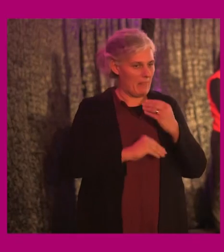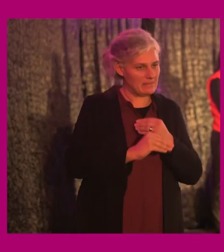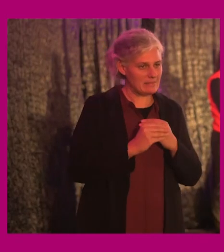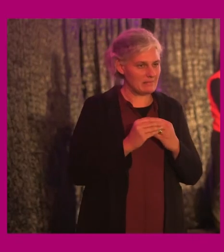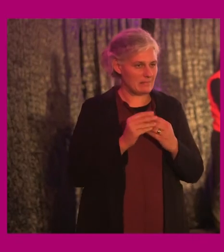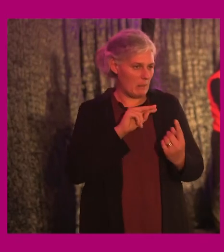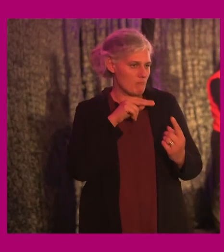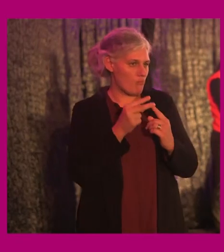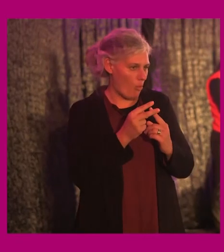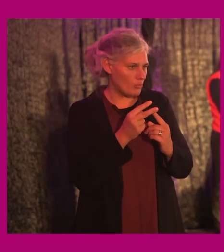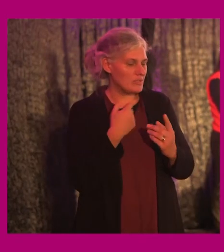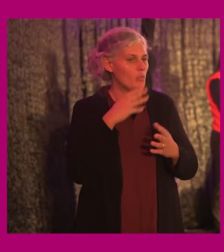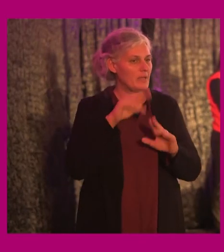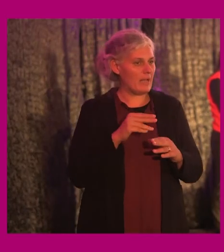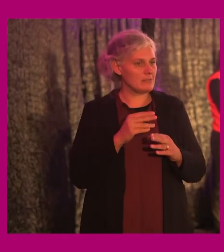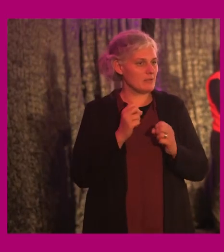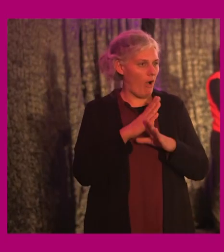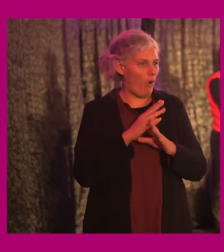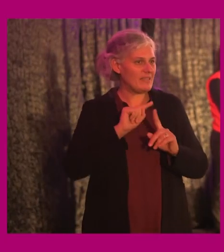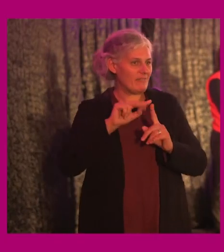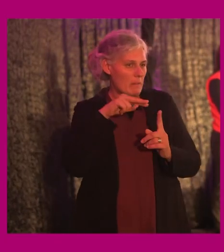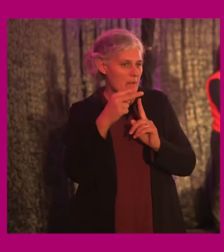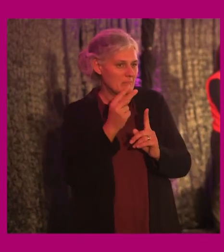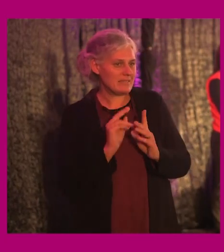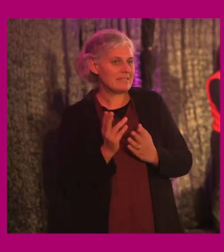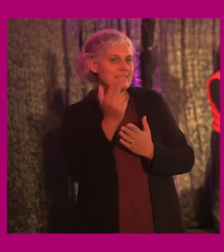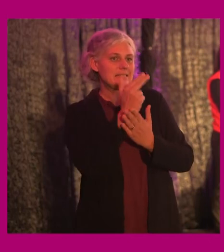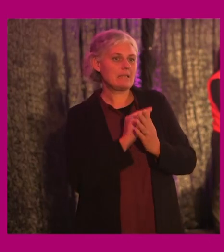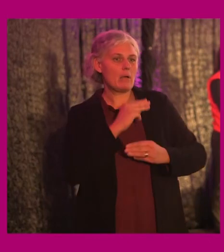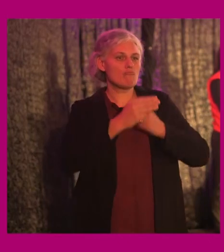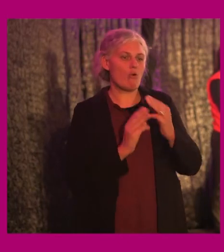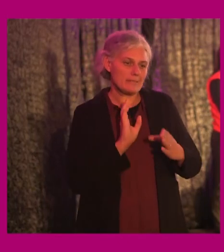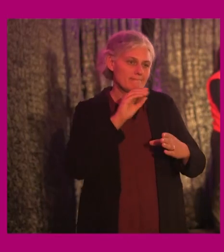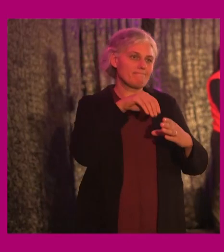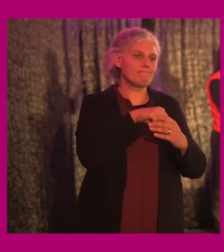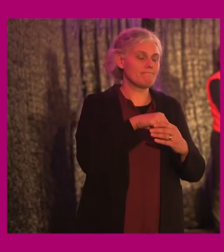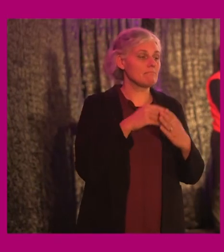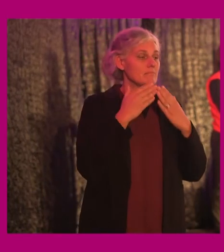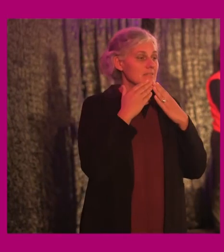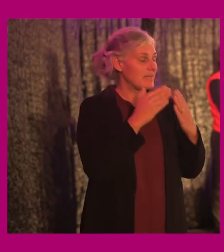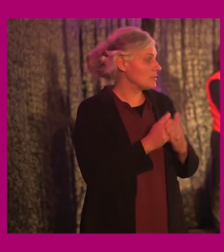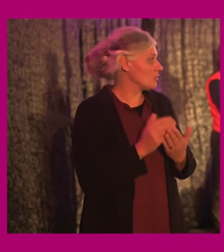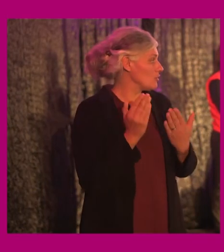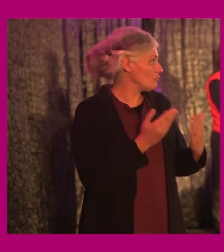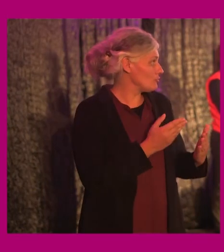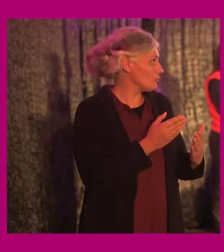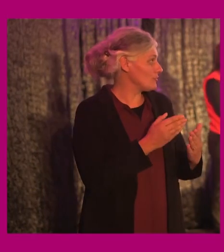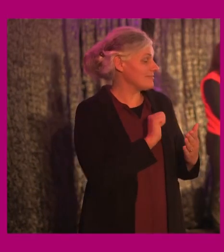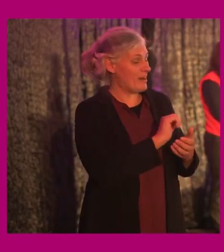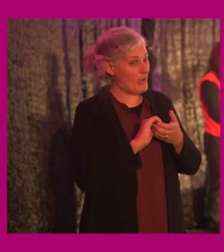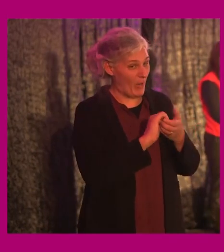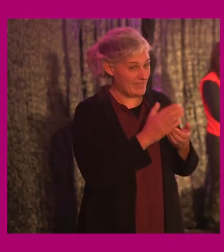user's needs so that we can bring that into every aspect of the design process. thank you, Elaine. She's already introduced her colleagues, Amy